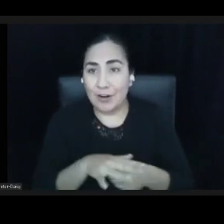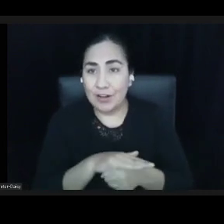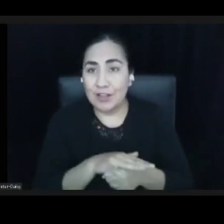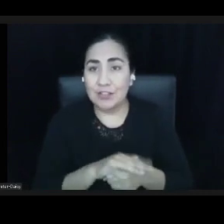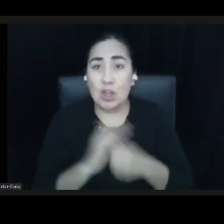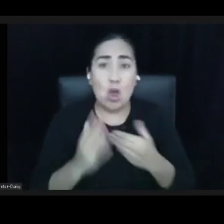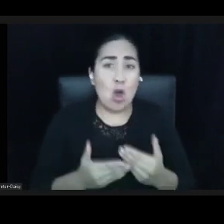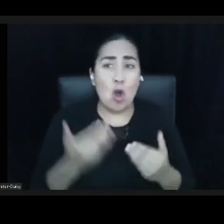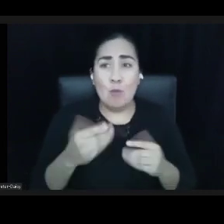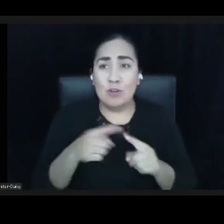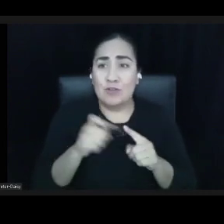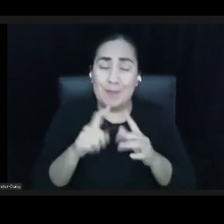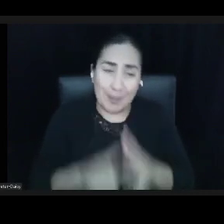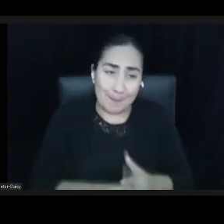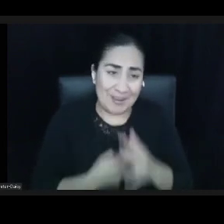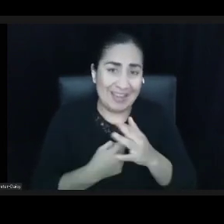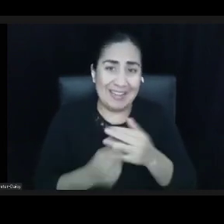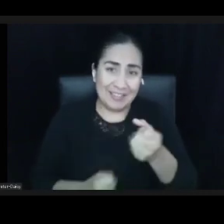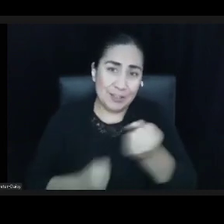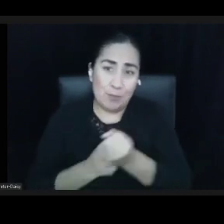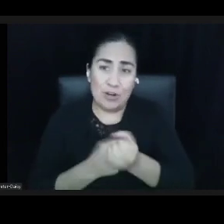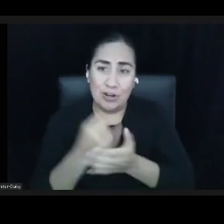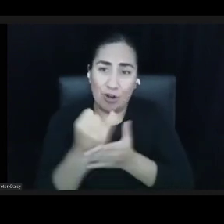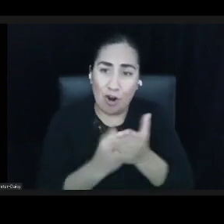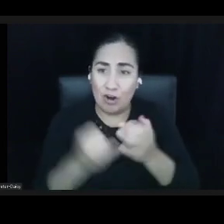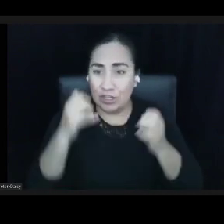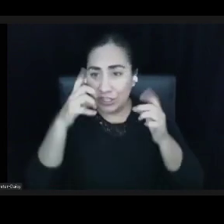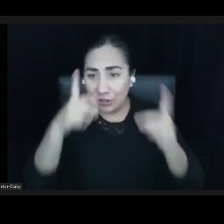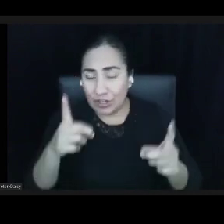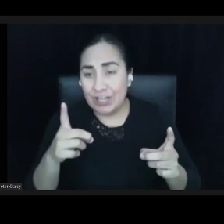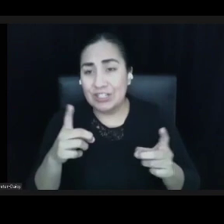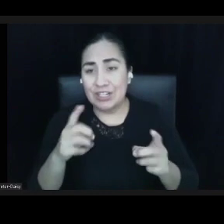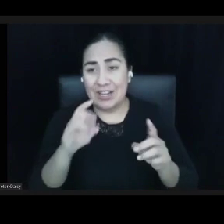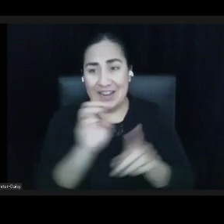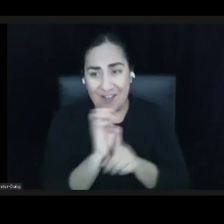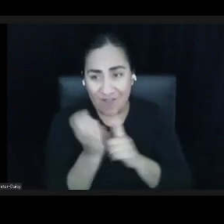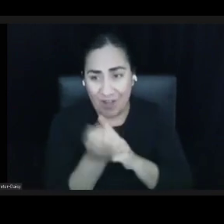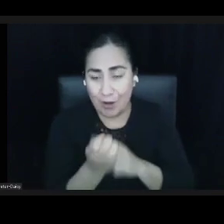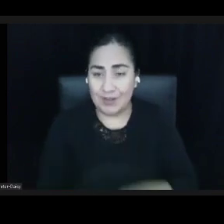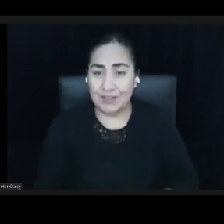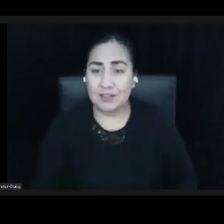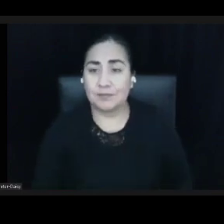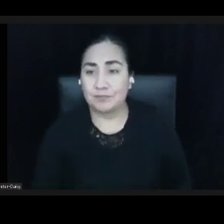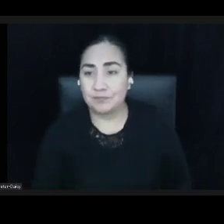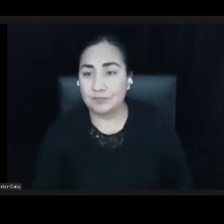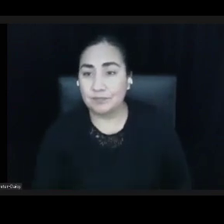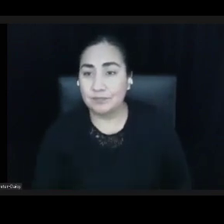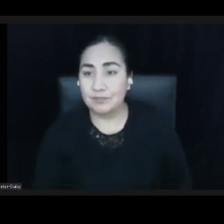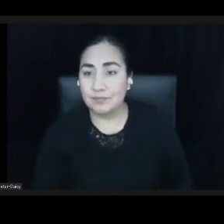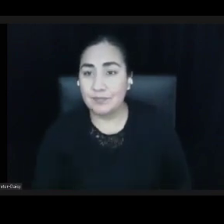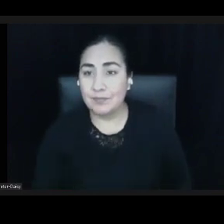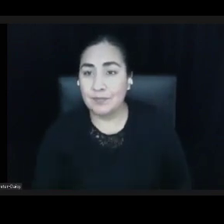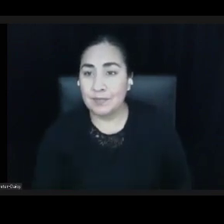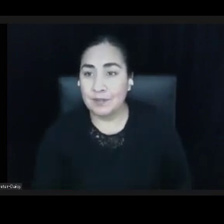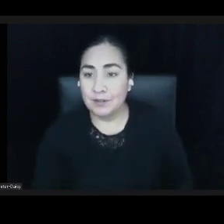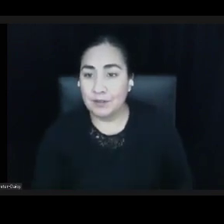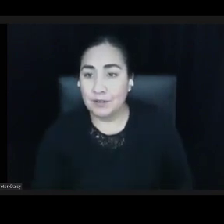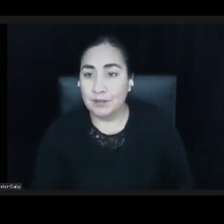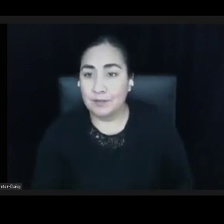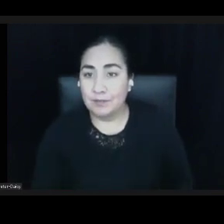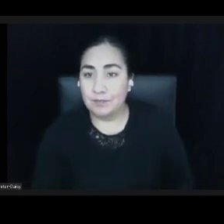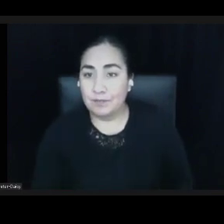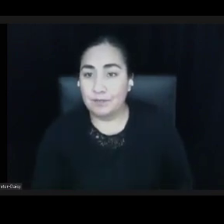very beginning supported the arts, education and environment. The foundation has had only four presidents since its founding